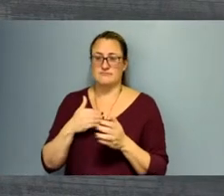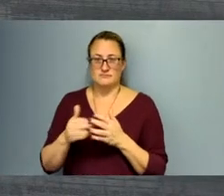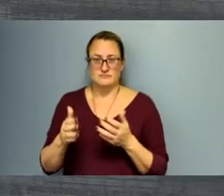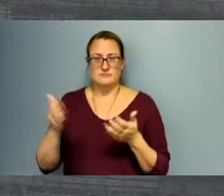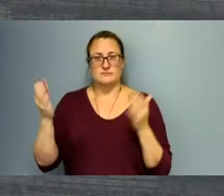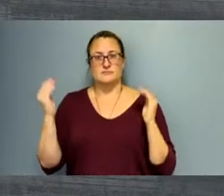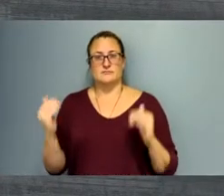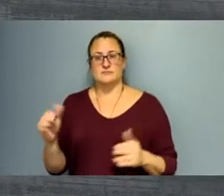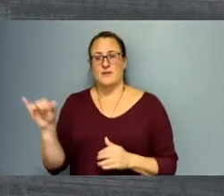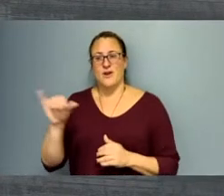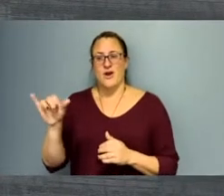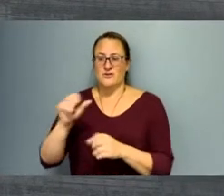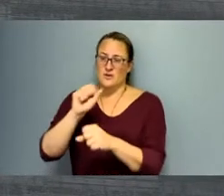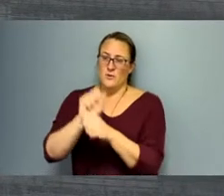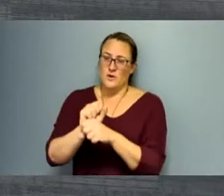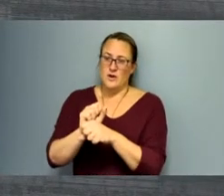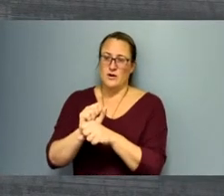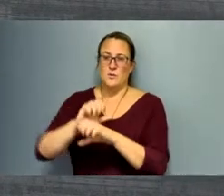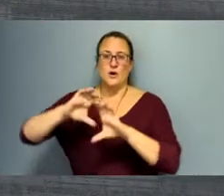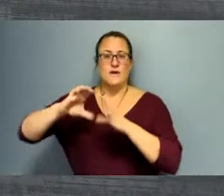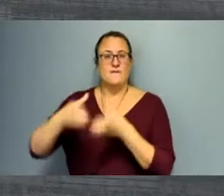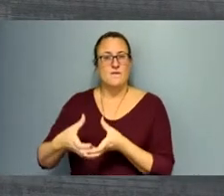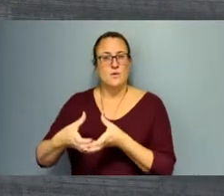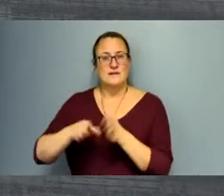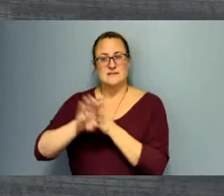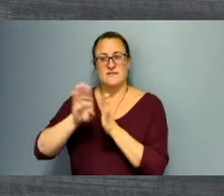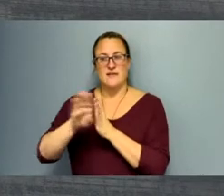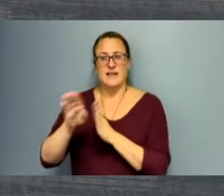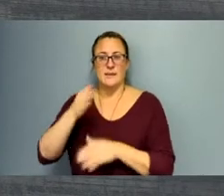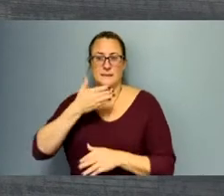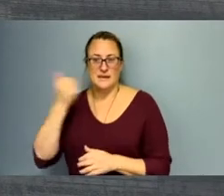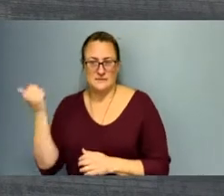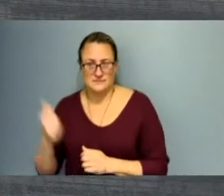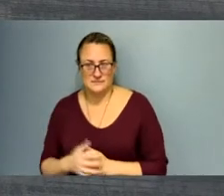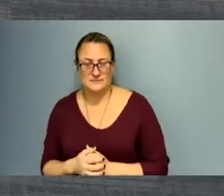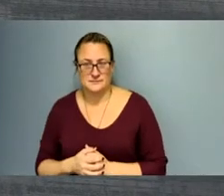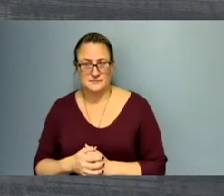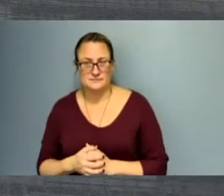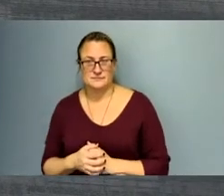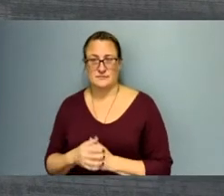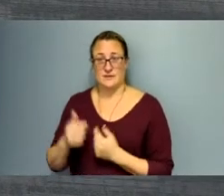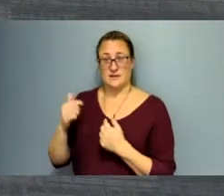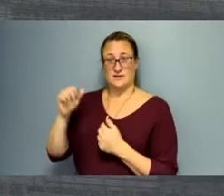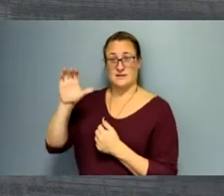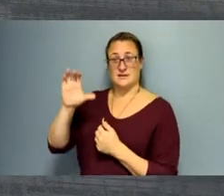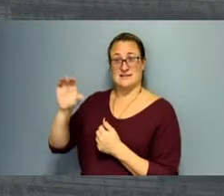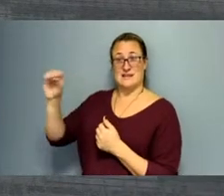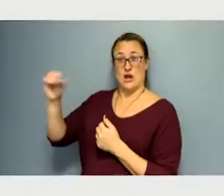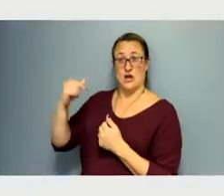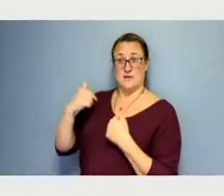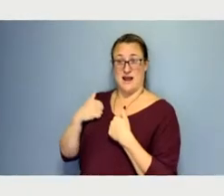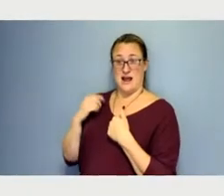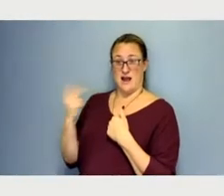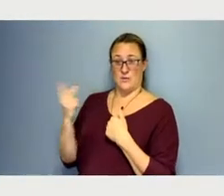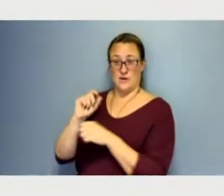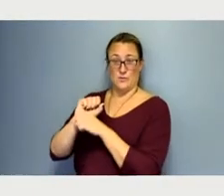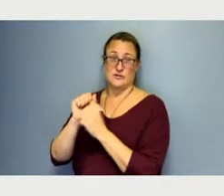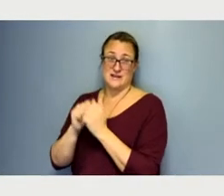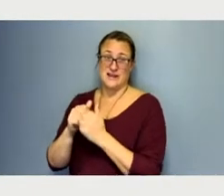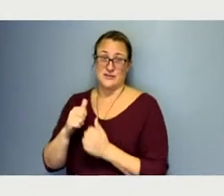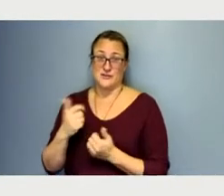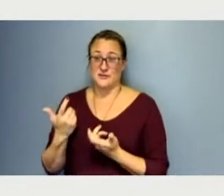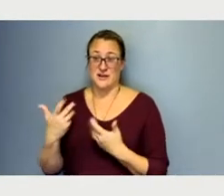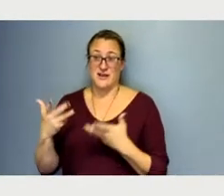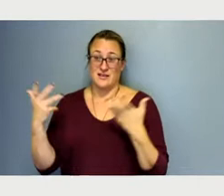finally, workforce development. That's the biggest area. again, the CEO and I, we've hit it off really well. But this is the area that's so